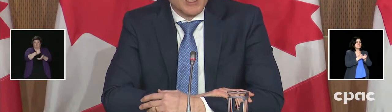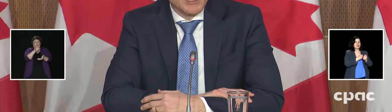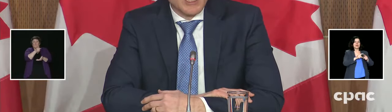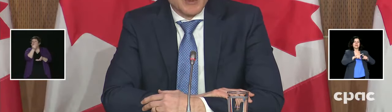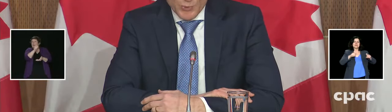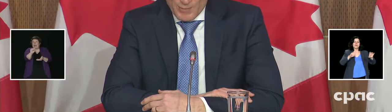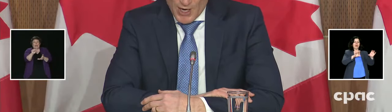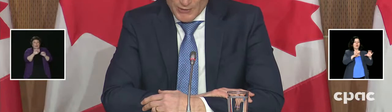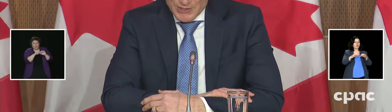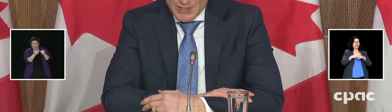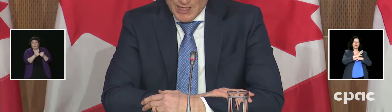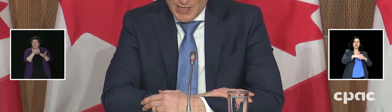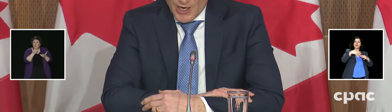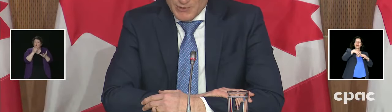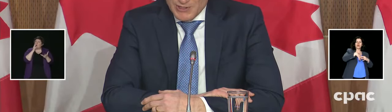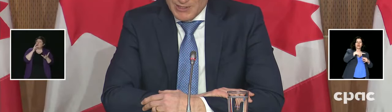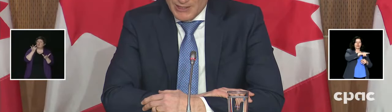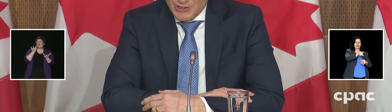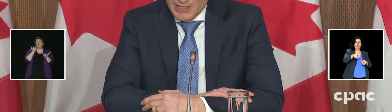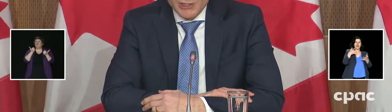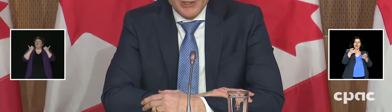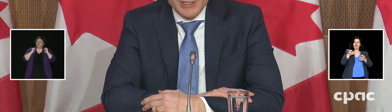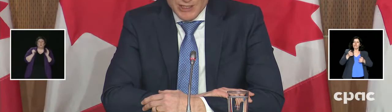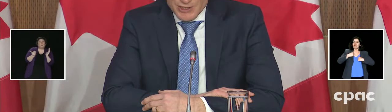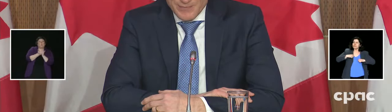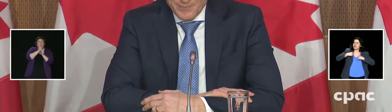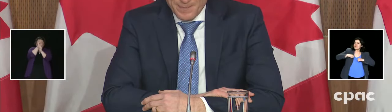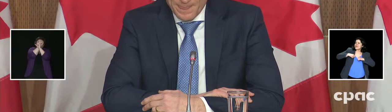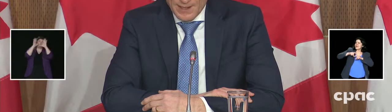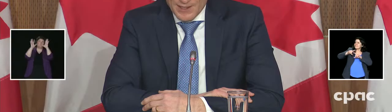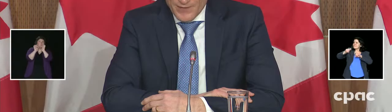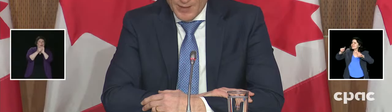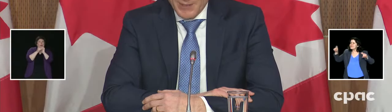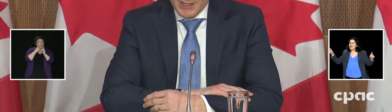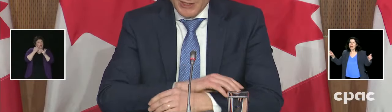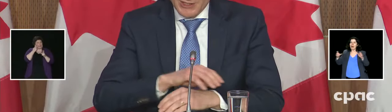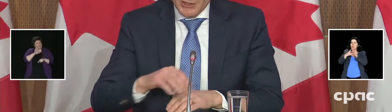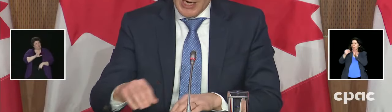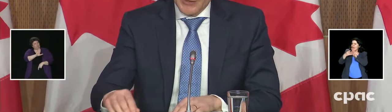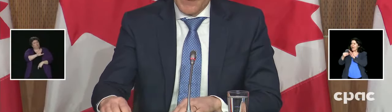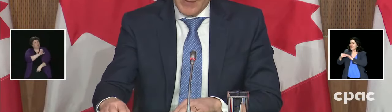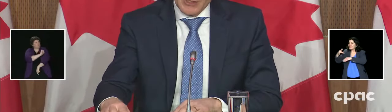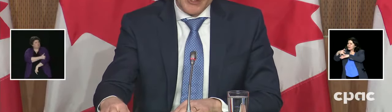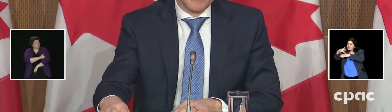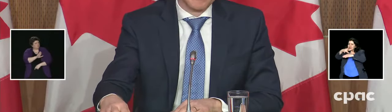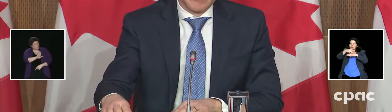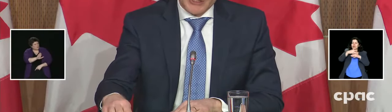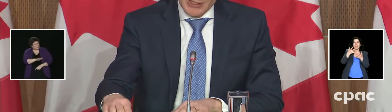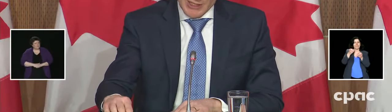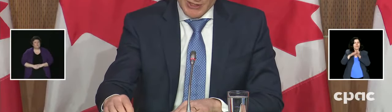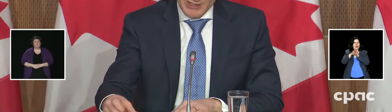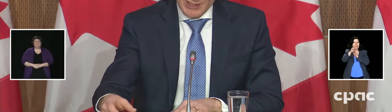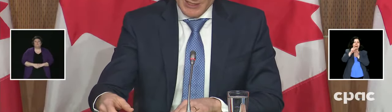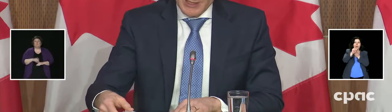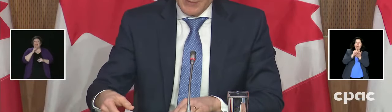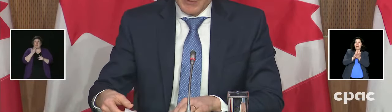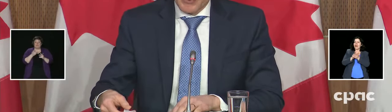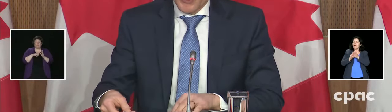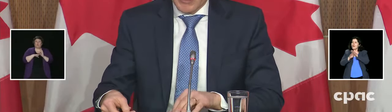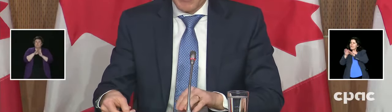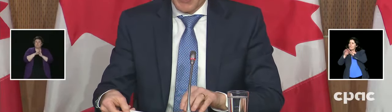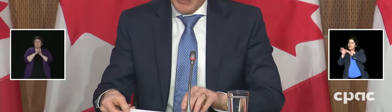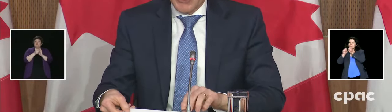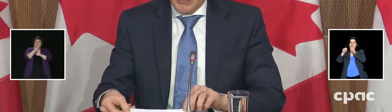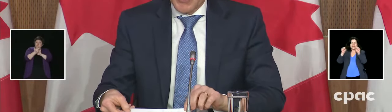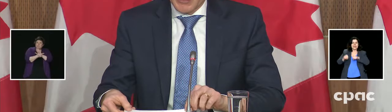wishing to explore models and options to exercise jurisdiction, and develop Indigenous child and family service legislation systems